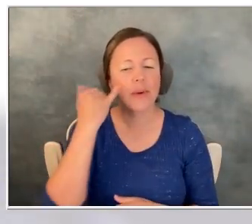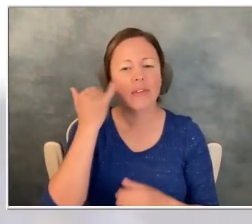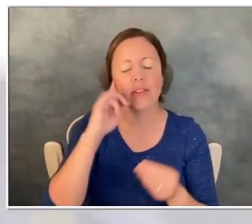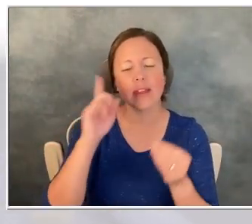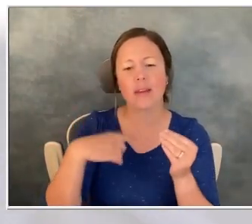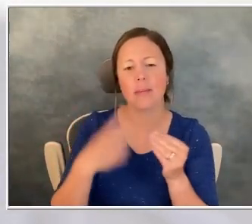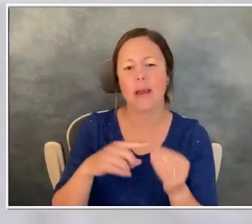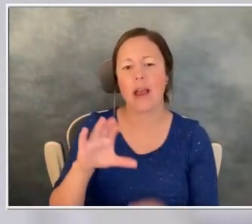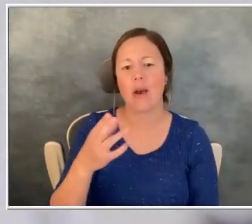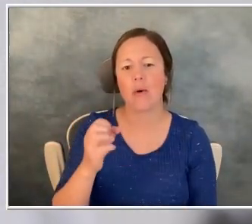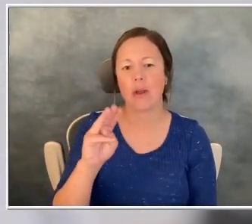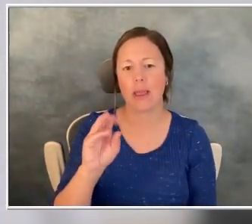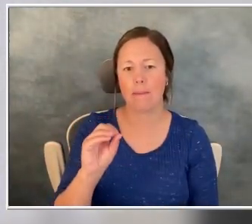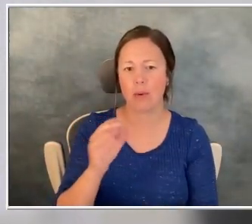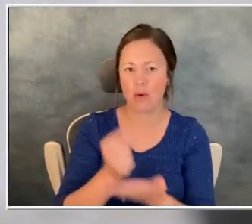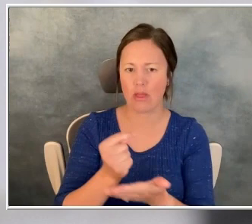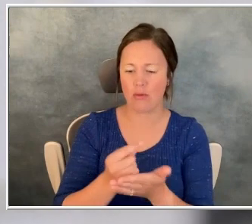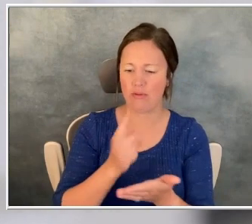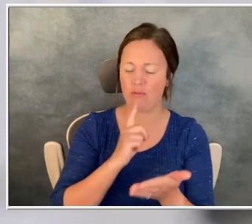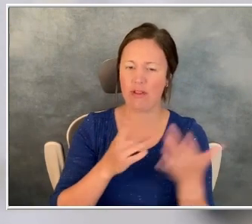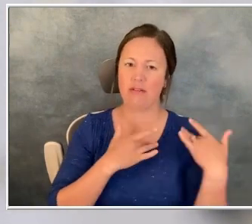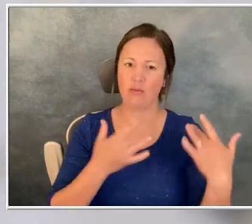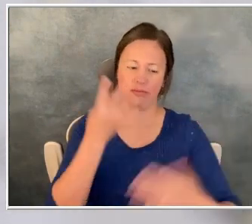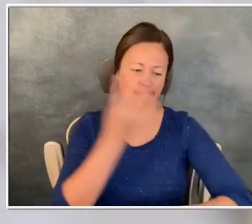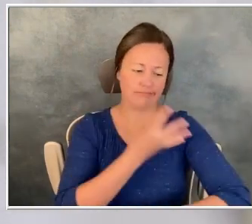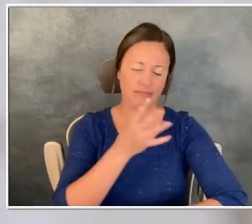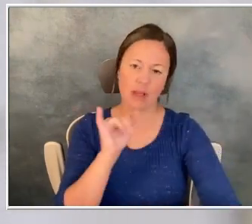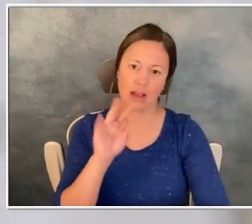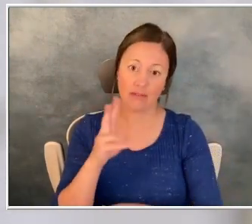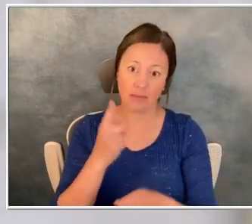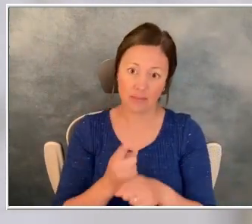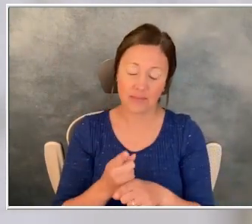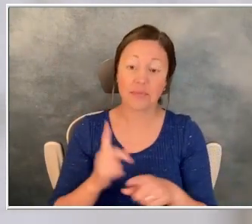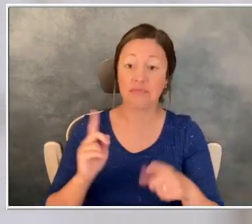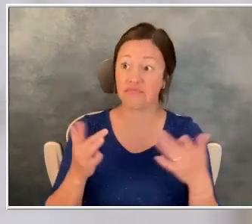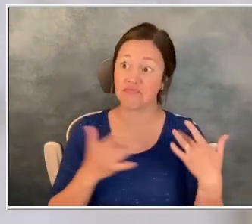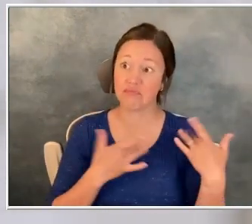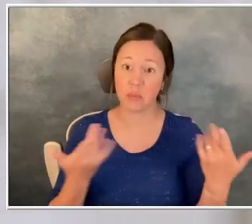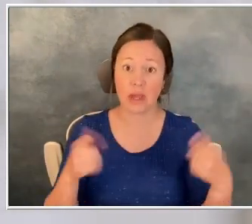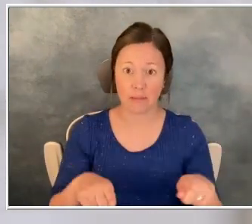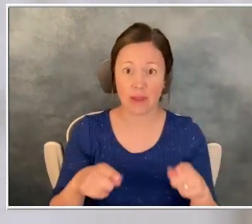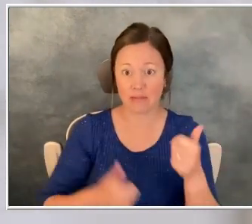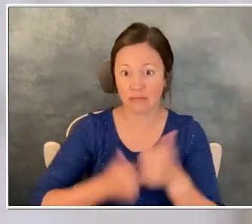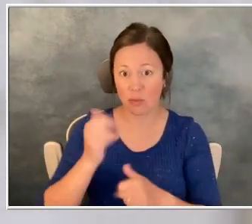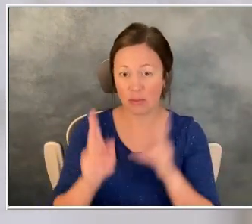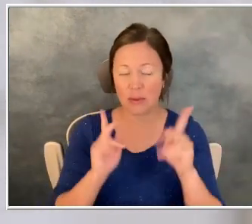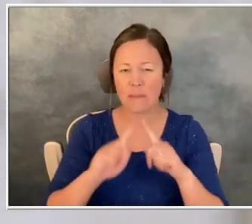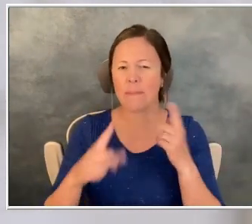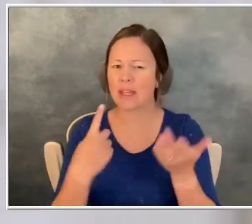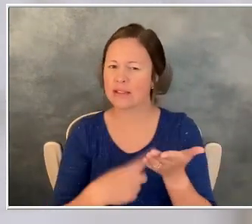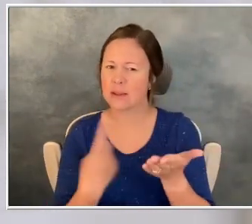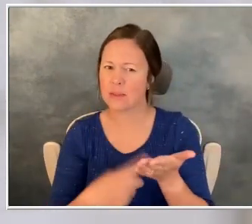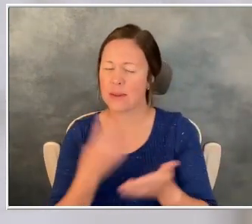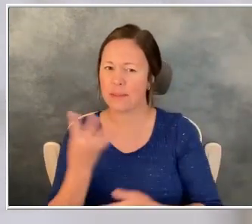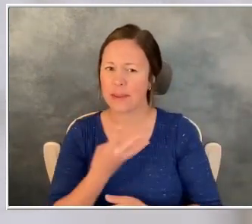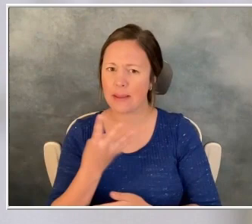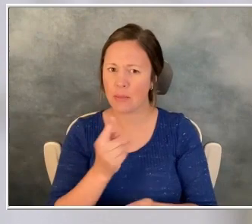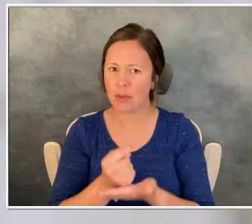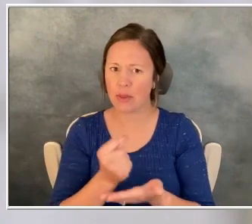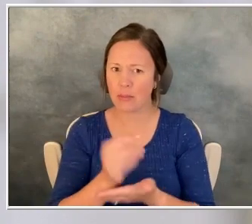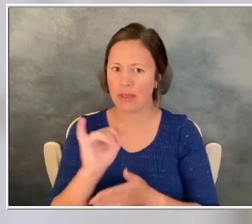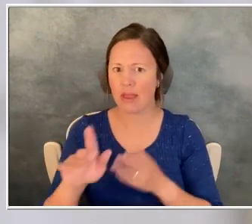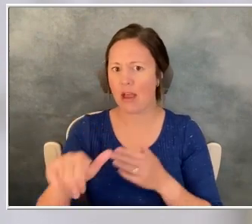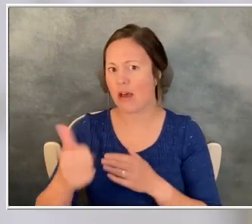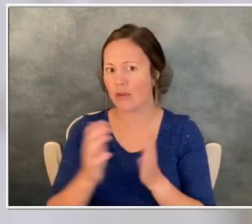are you picture an IV drip. And generally speaking, that's what happens. But sometimes chemotherapy and other cancer treatments can be put